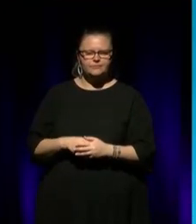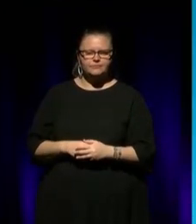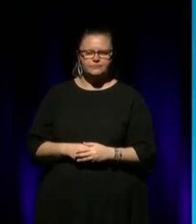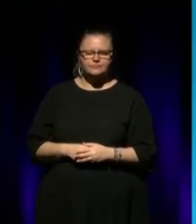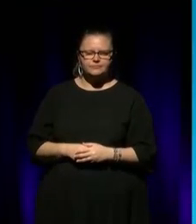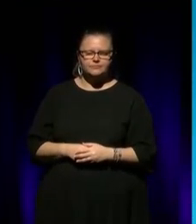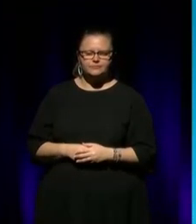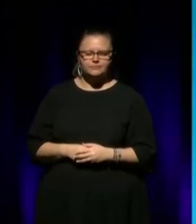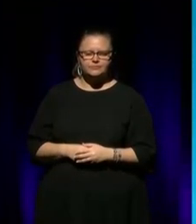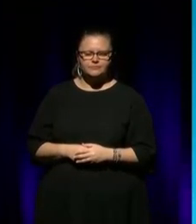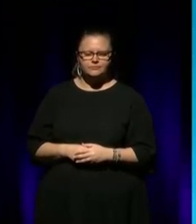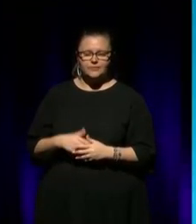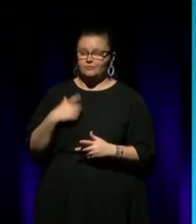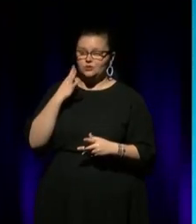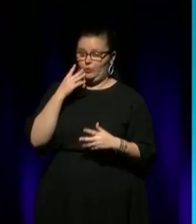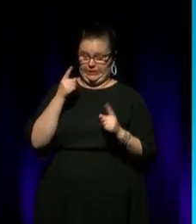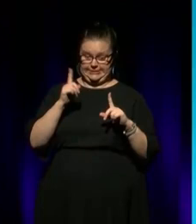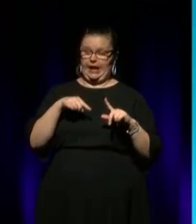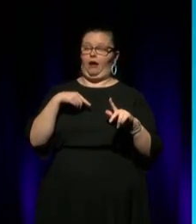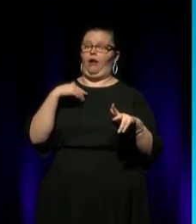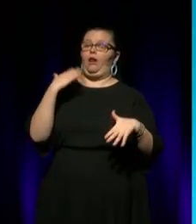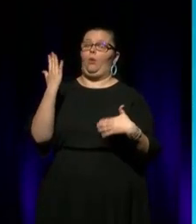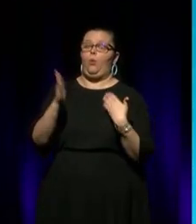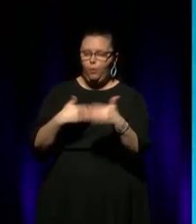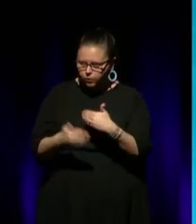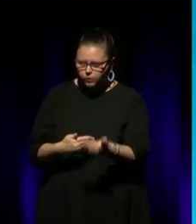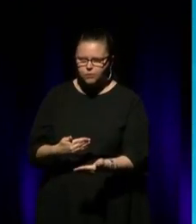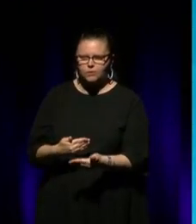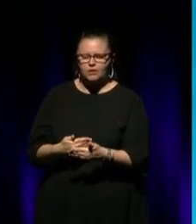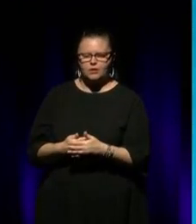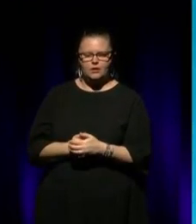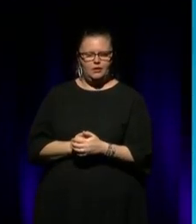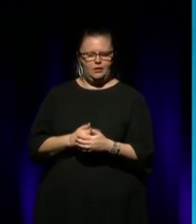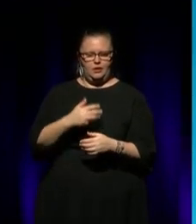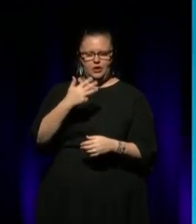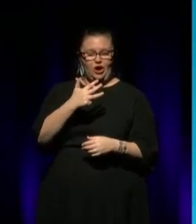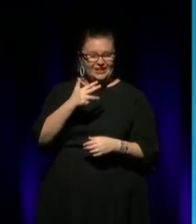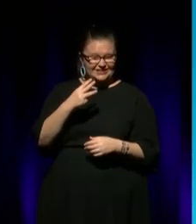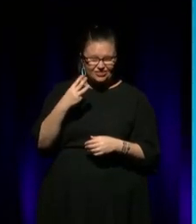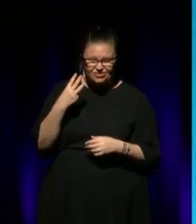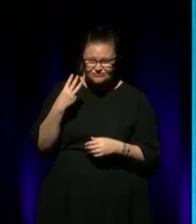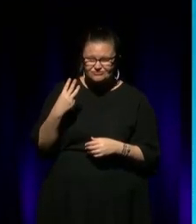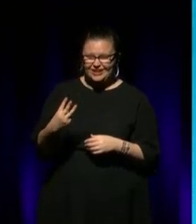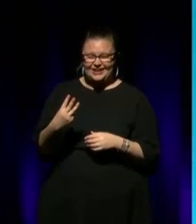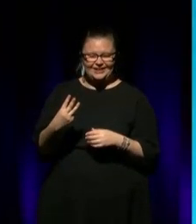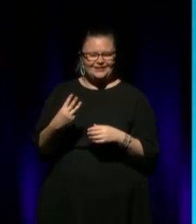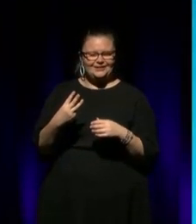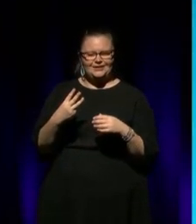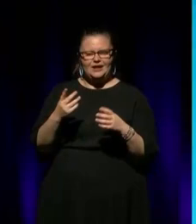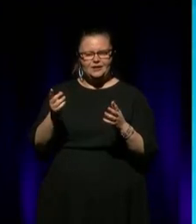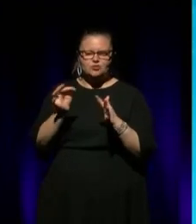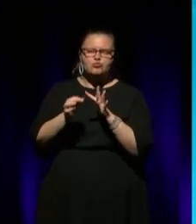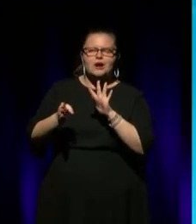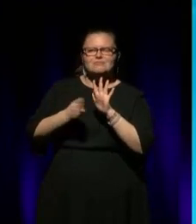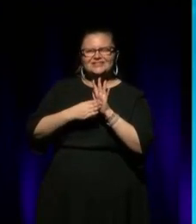Because, once it moved, it moved. You know, we hit 93, we're at Refn Park, his famous speech, Mr Keating, and